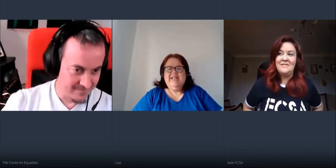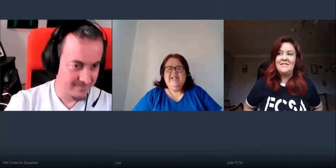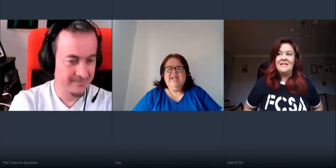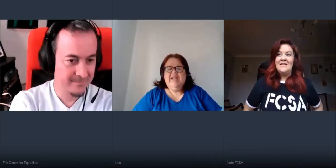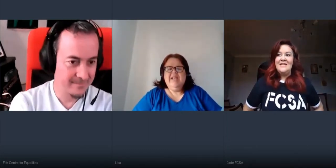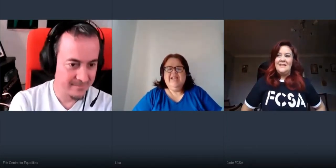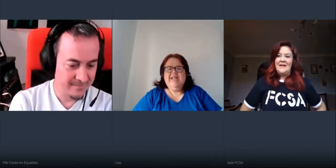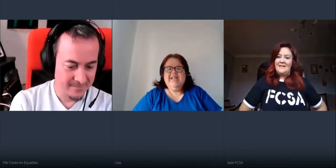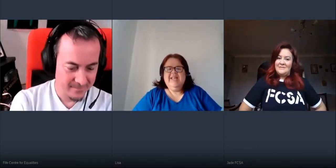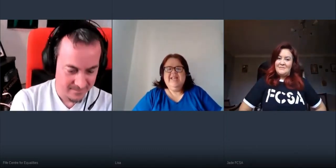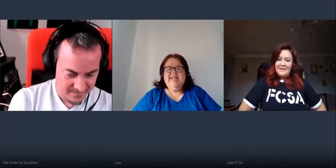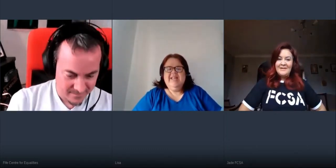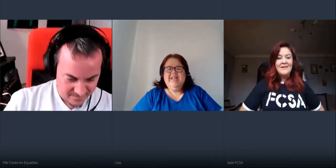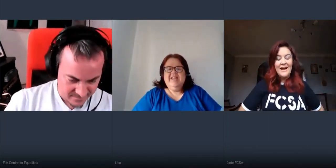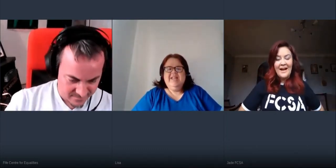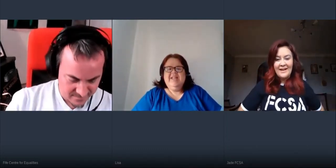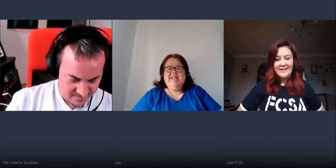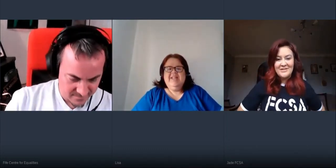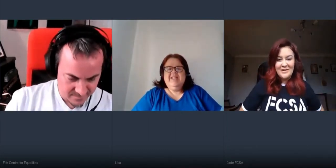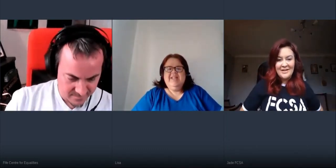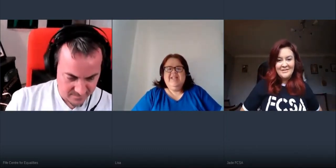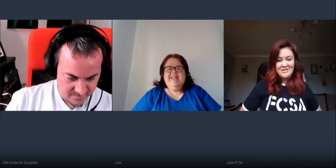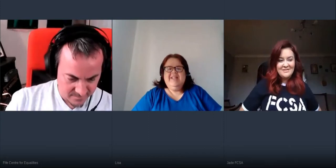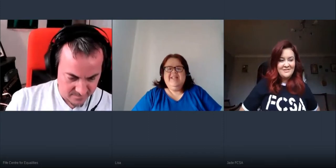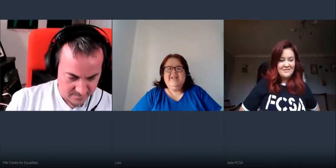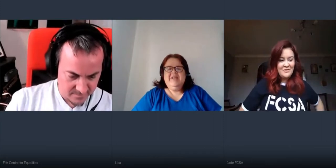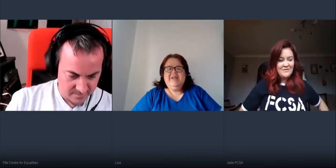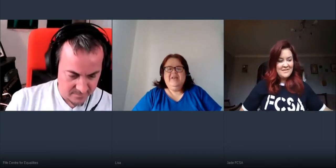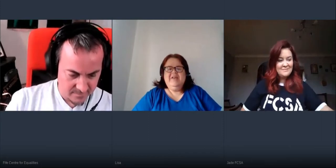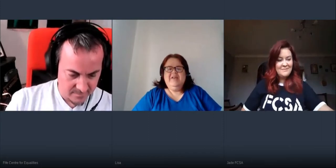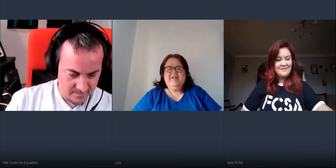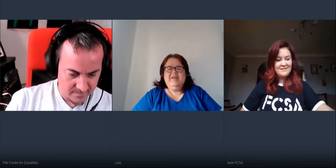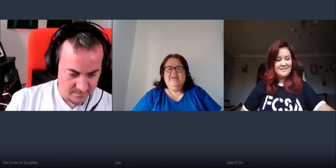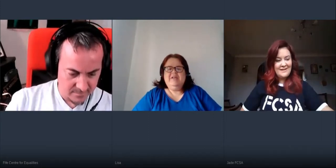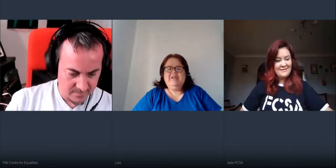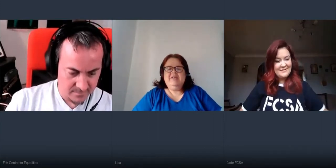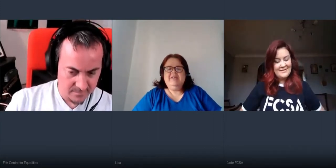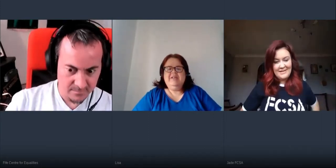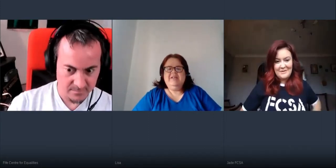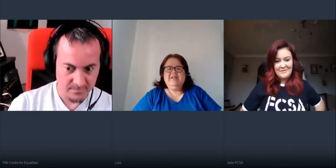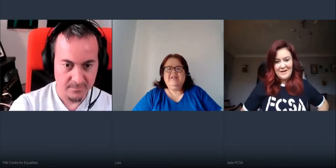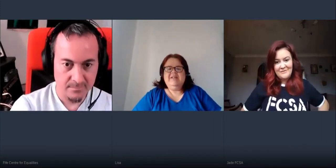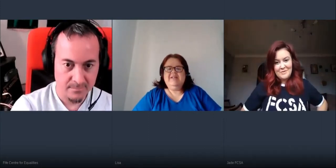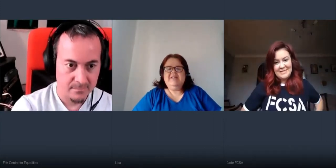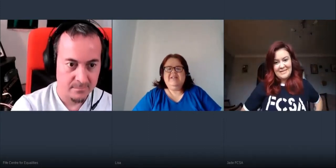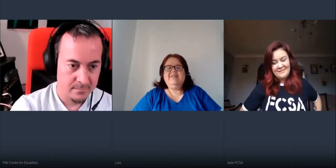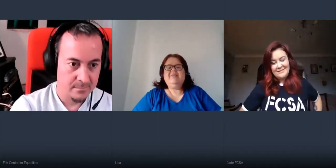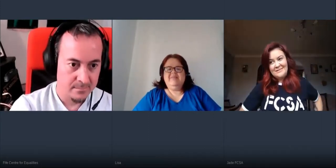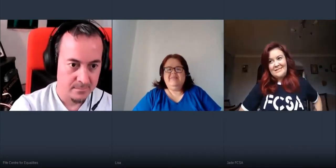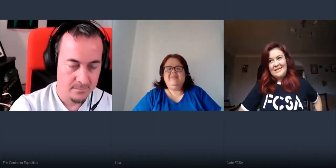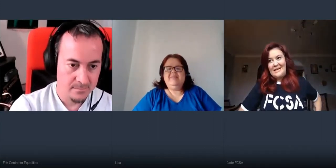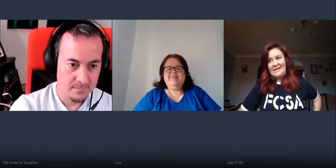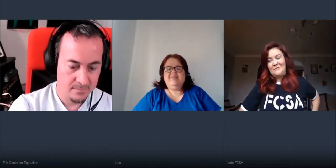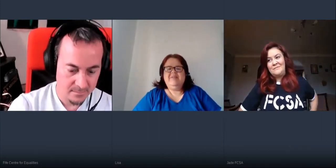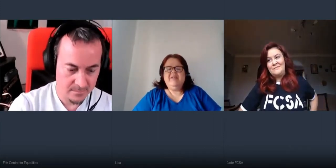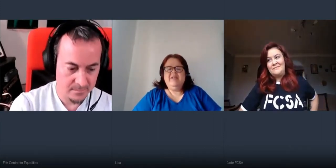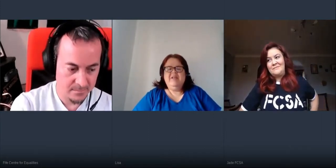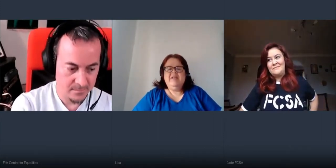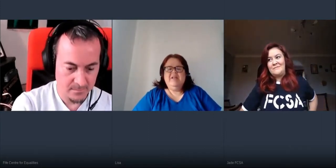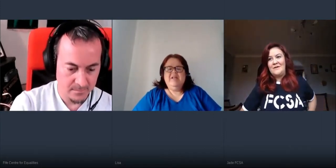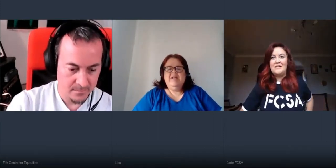yeah it's been a strange sort of six months as it has been for everybody um